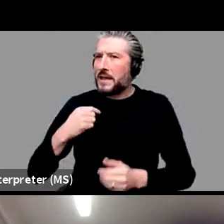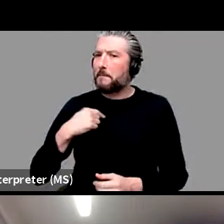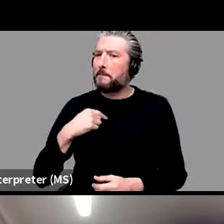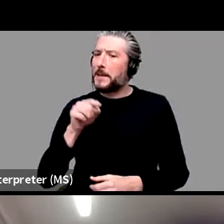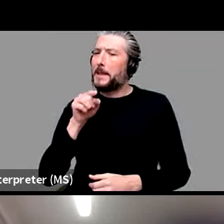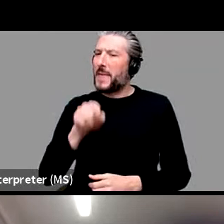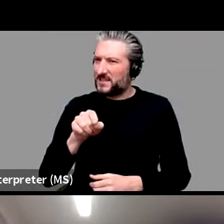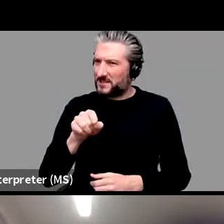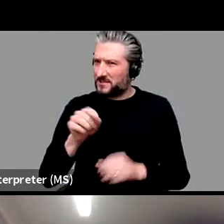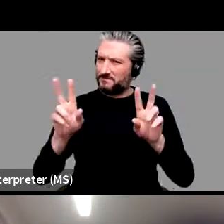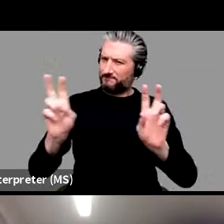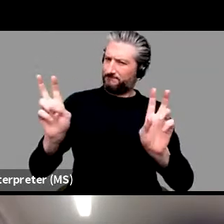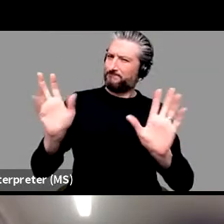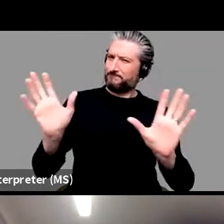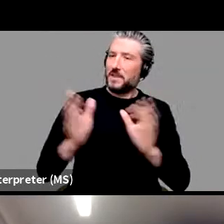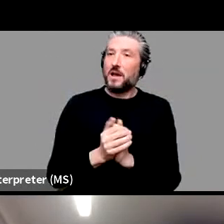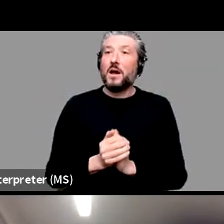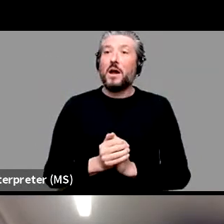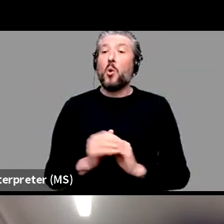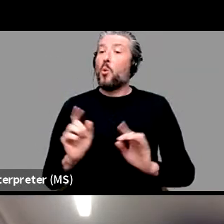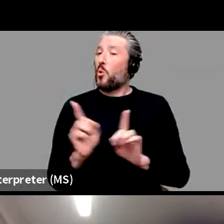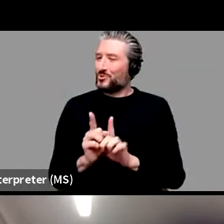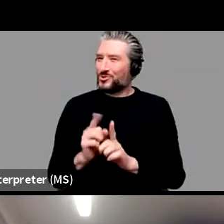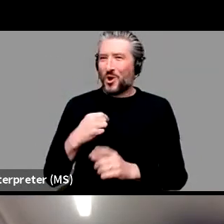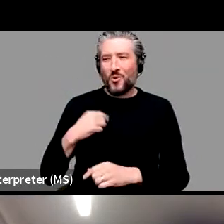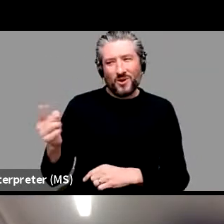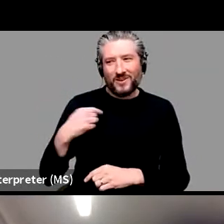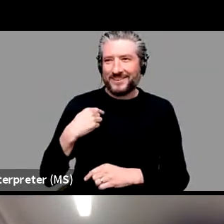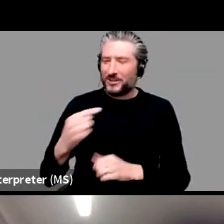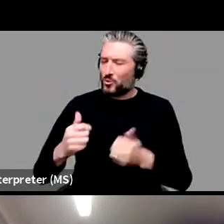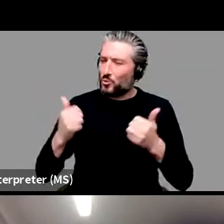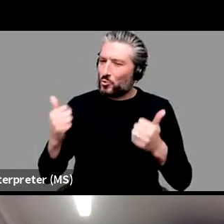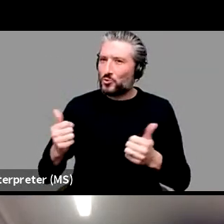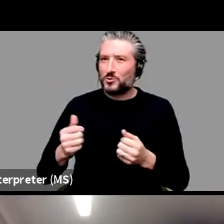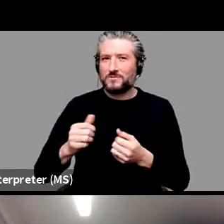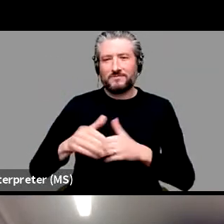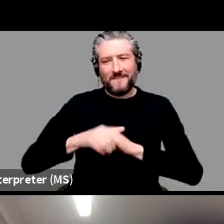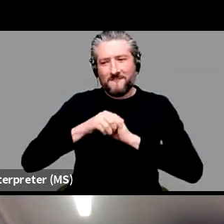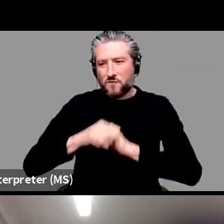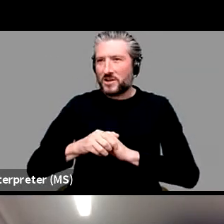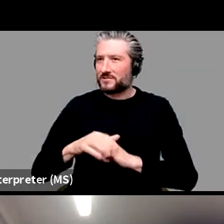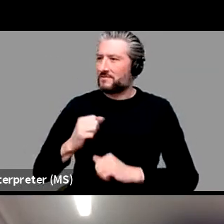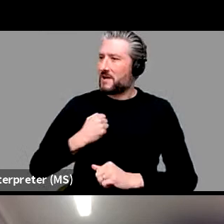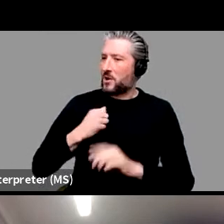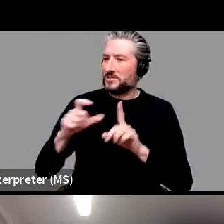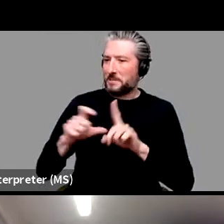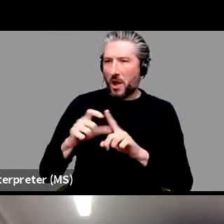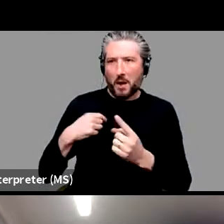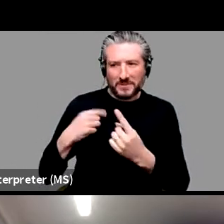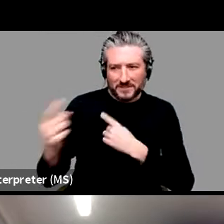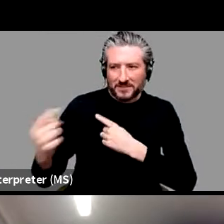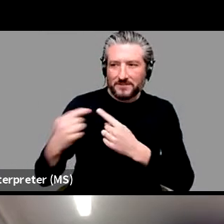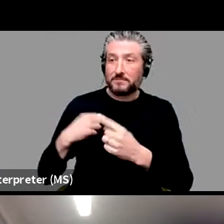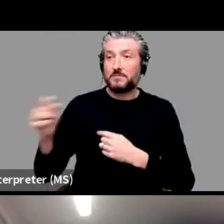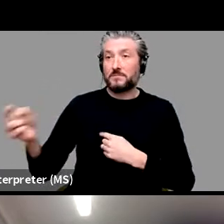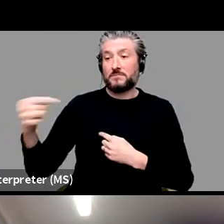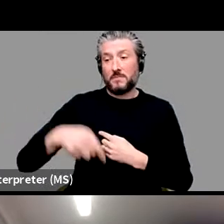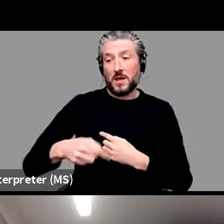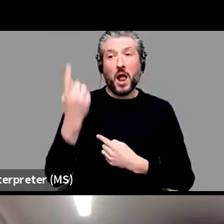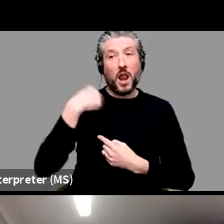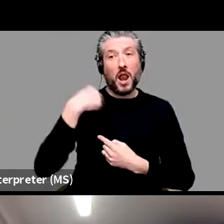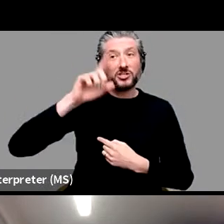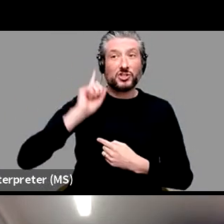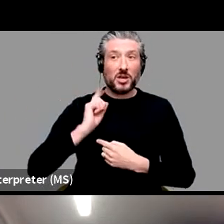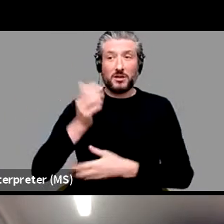of Constructions. She's also a great friend of the department. We've had her here a number of times. She spoke at UKCL last year for us, our cognitive